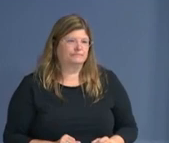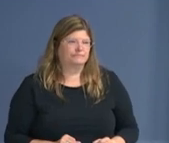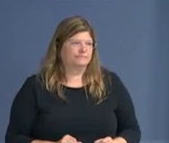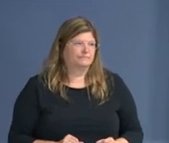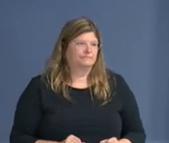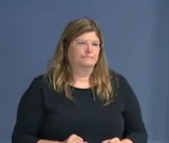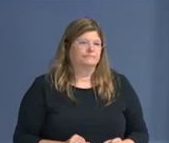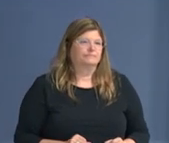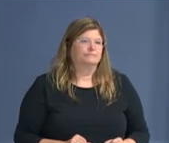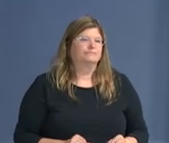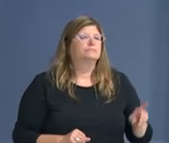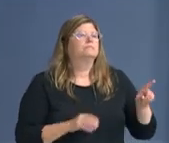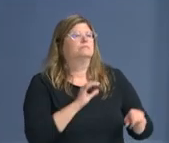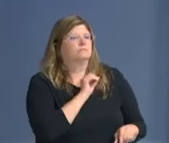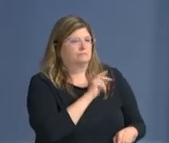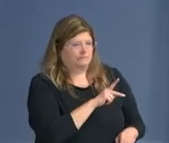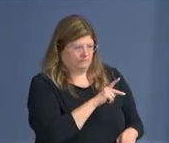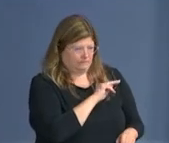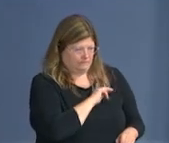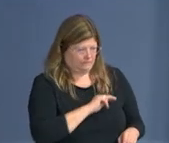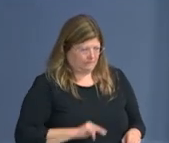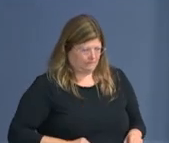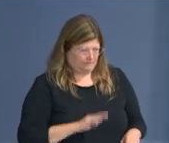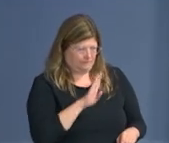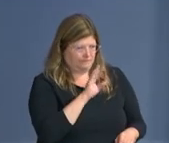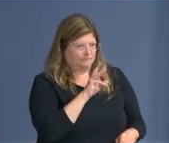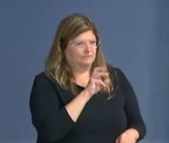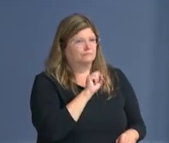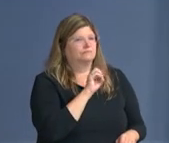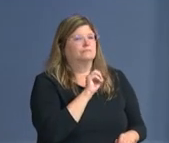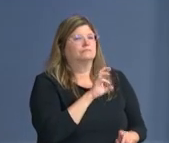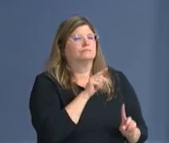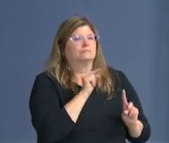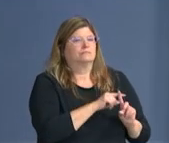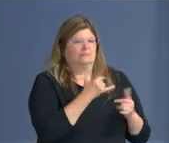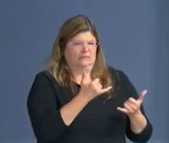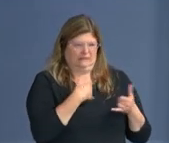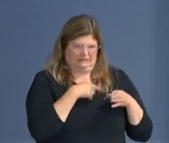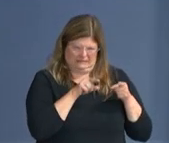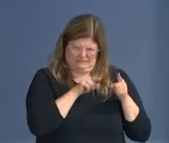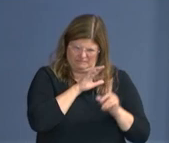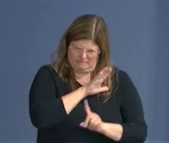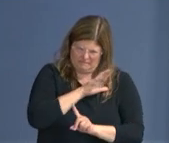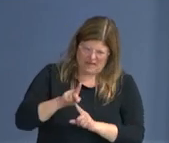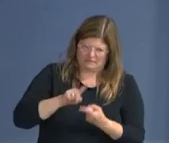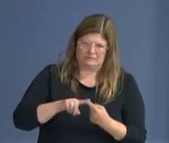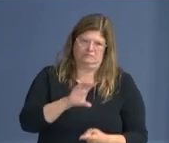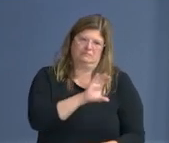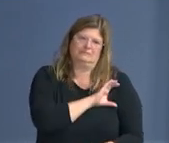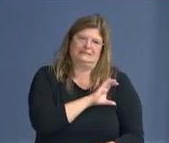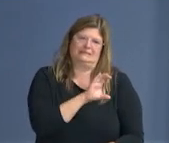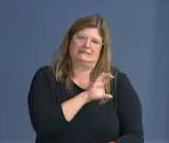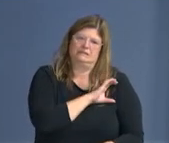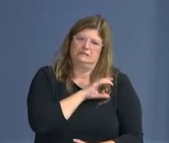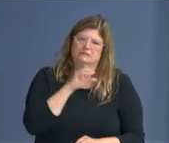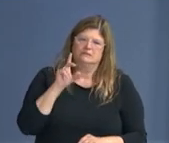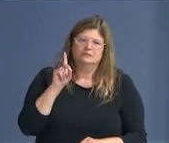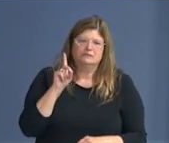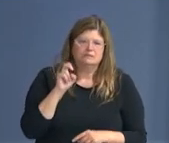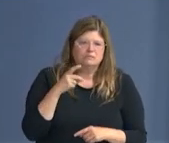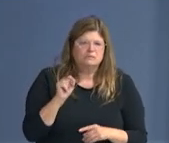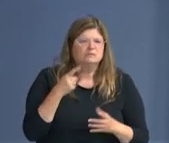Mayor Basler, if I could ask, I could go back to the police department. Uh-huh. And if I could follow up on Sam's questions about the tents.